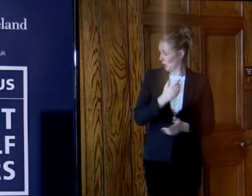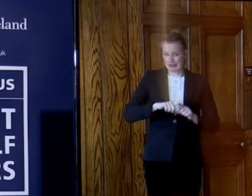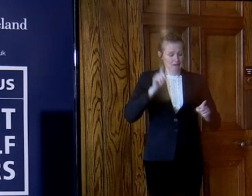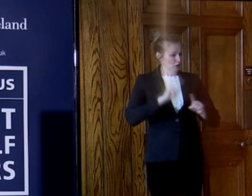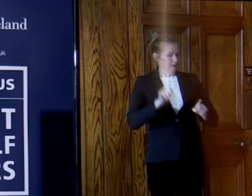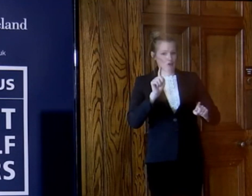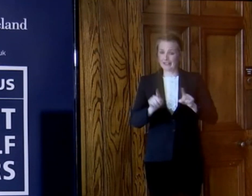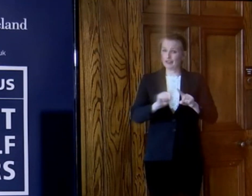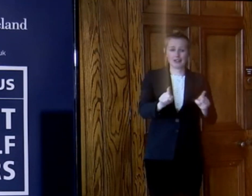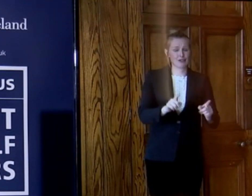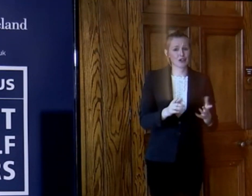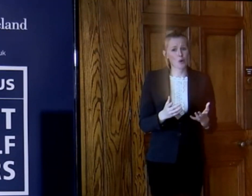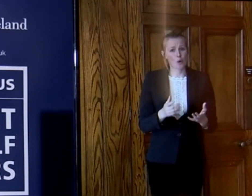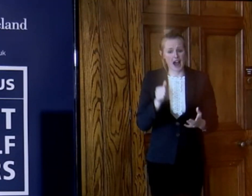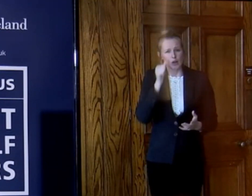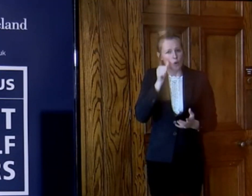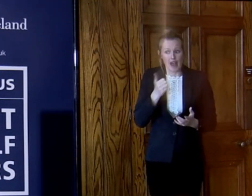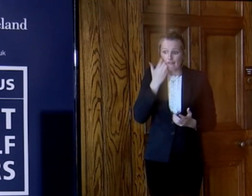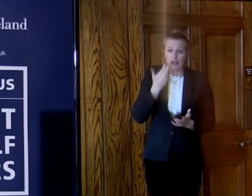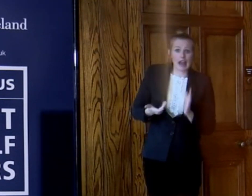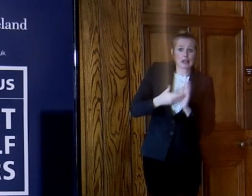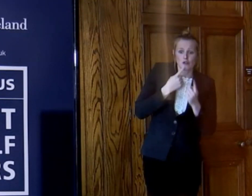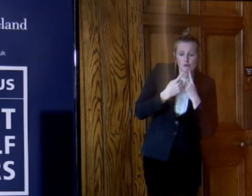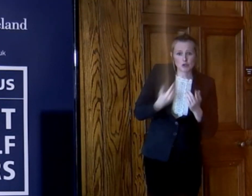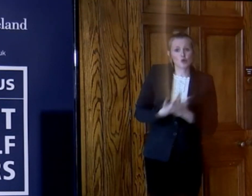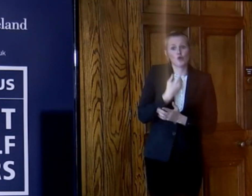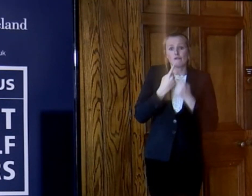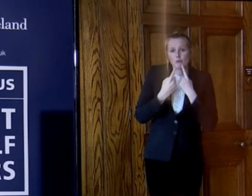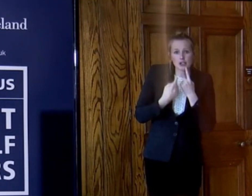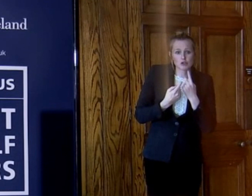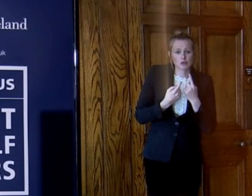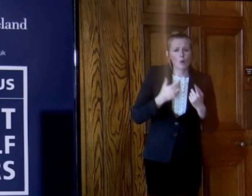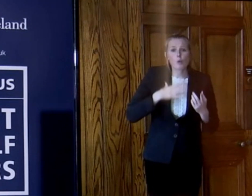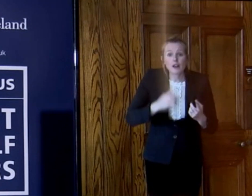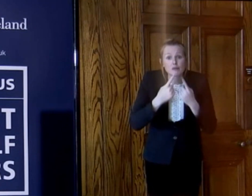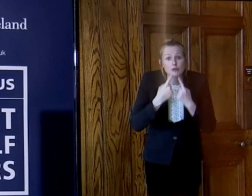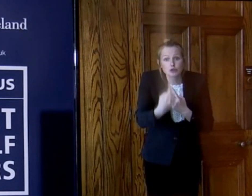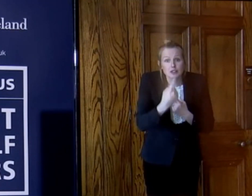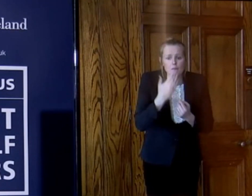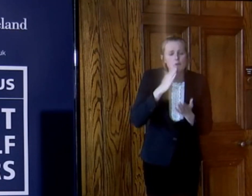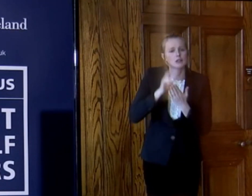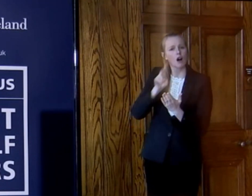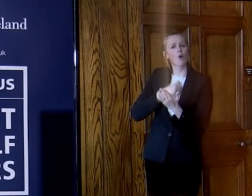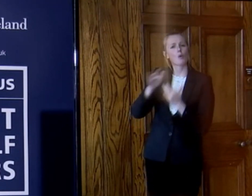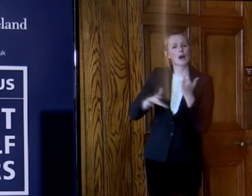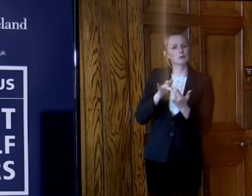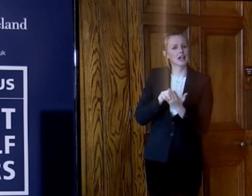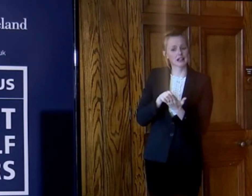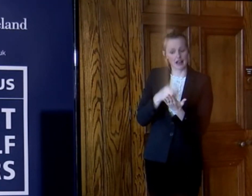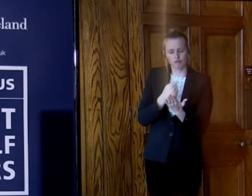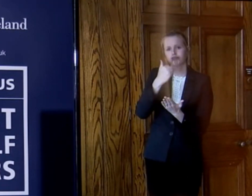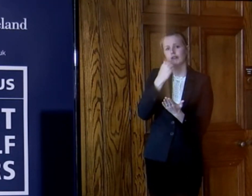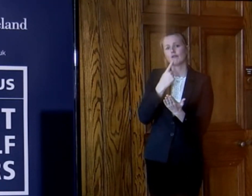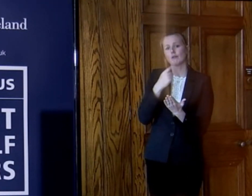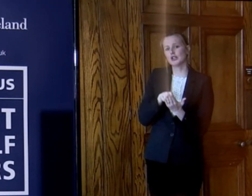people to go on to the NI Direct website because I know that there are many many unanswered questions but these are tough times and we have big challenges ahead of us